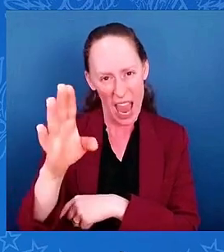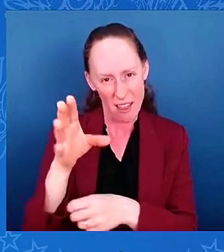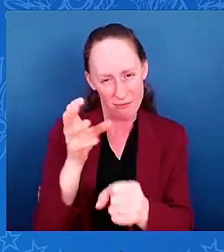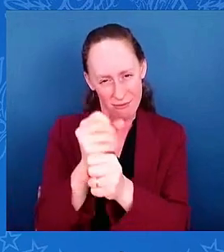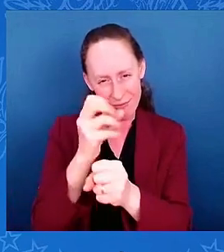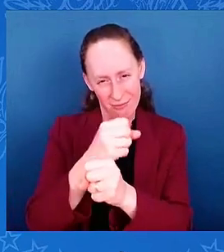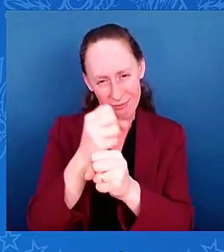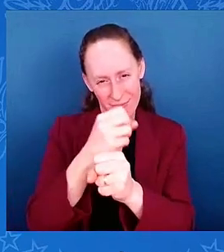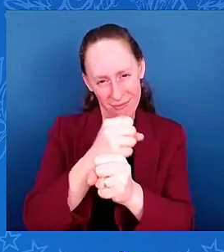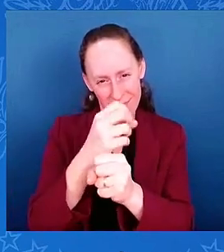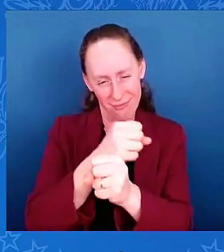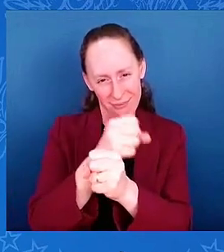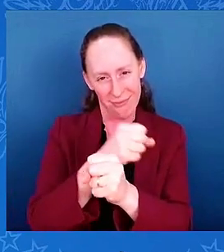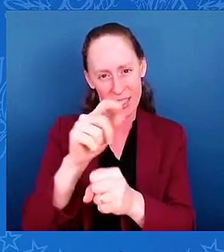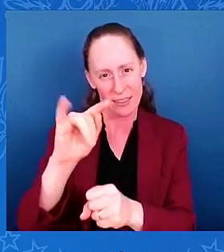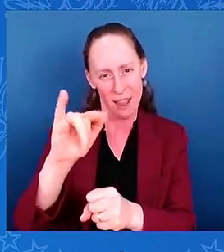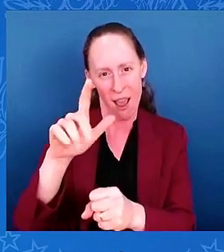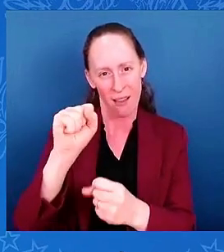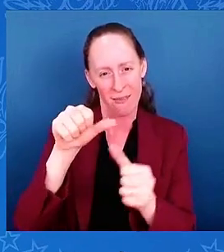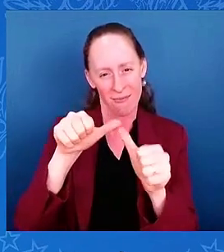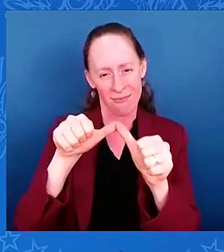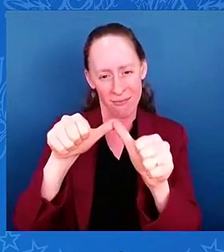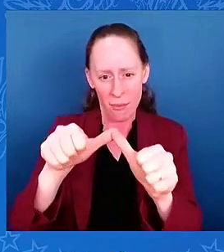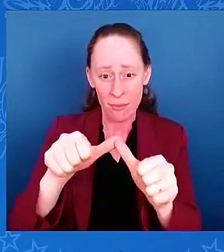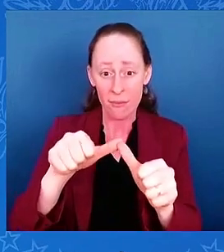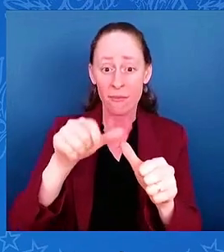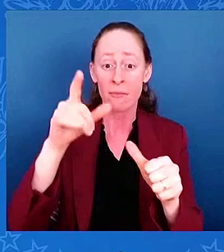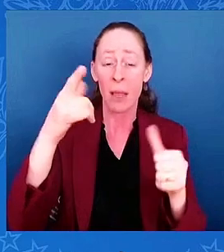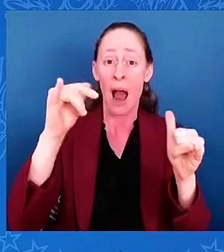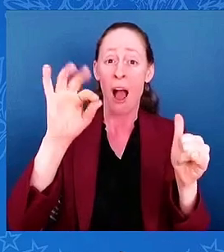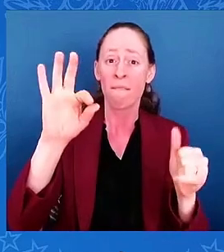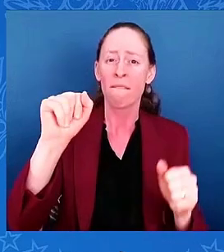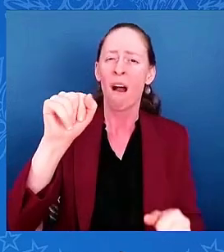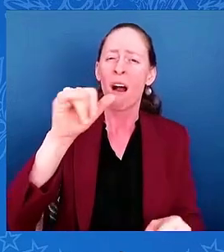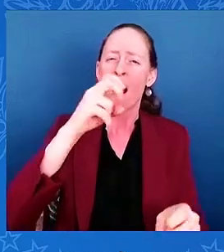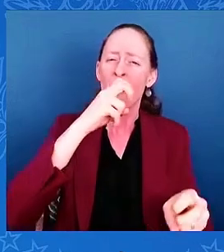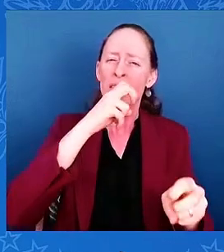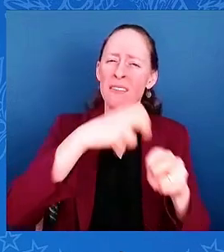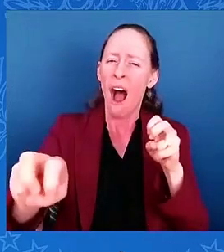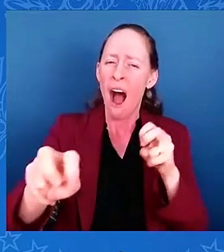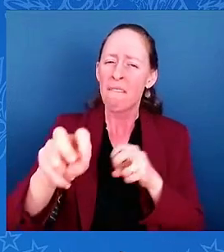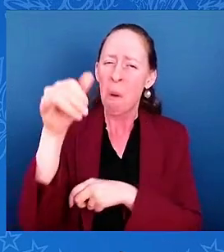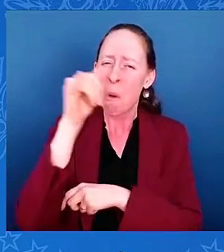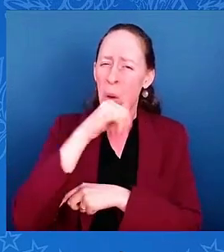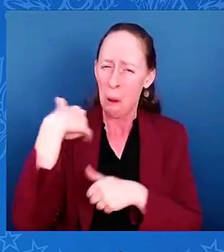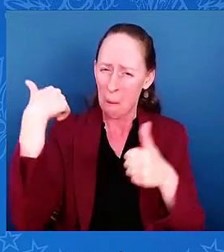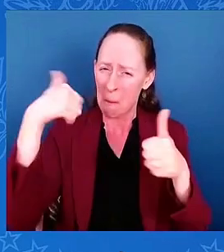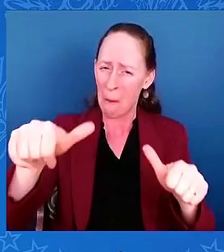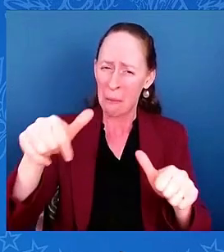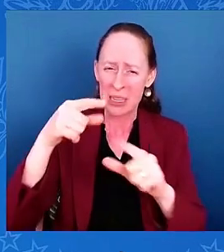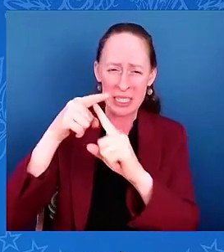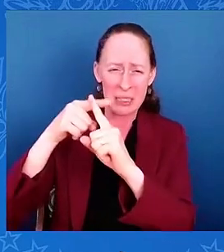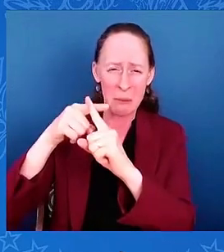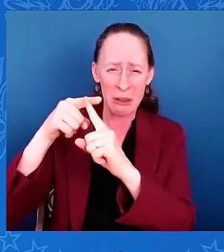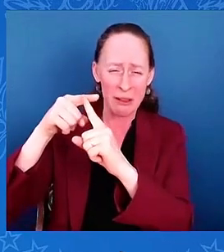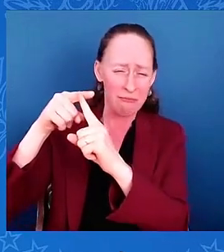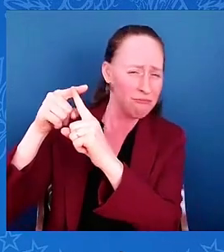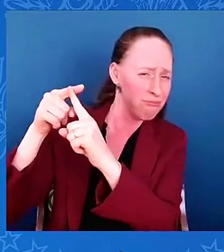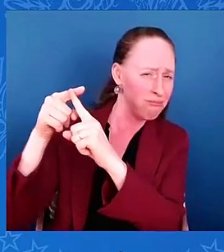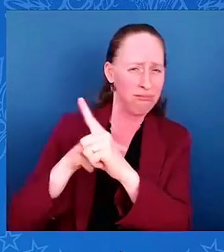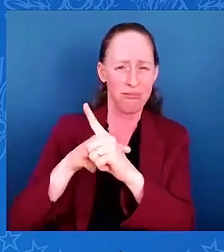frigid temperatures, minus four degrees at kickoff in the home game against Miami. That was in Miami. I thought that was Miami. I'm just a joke.